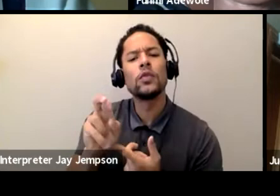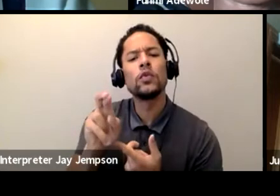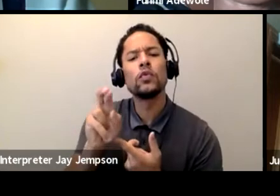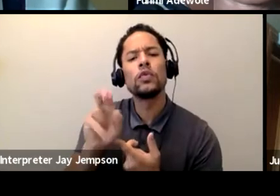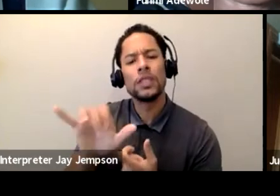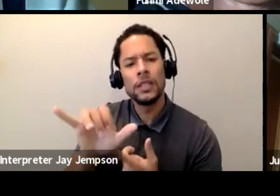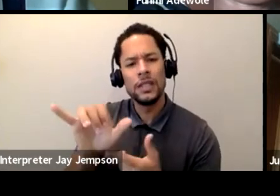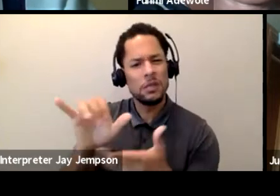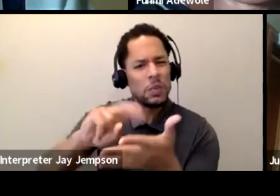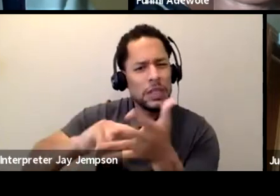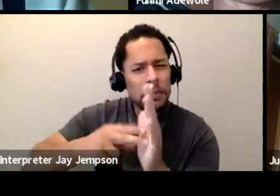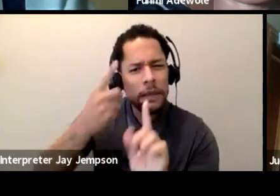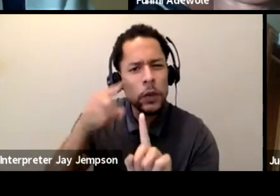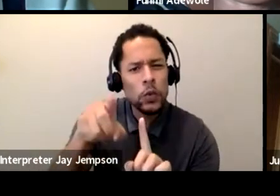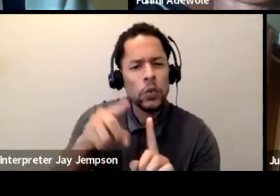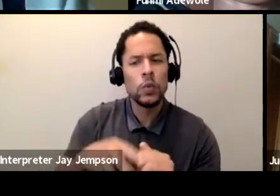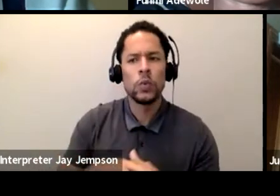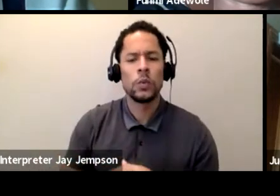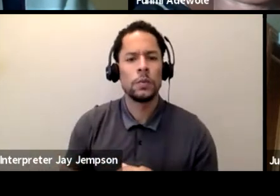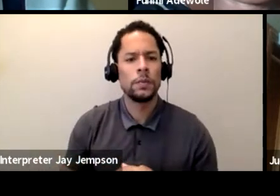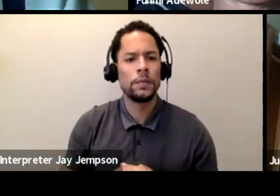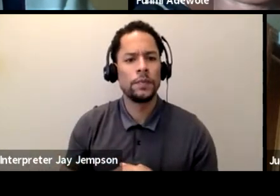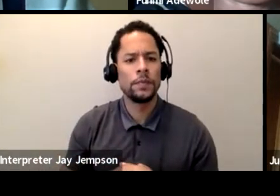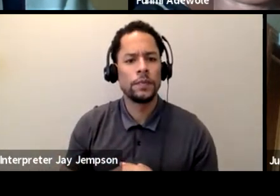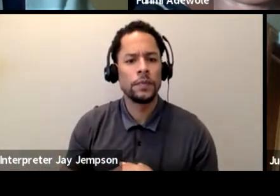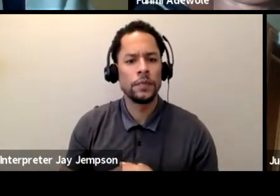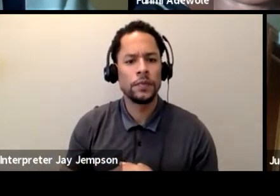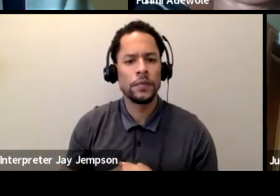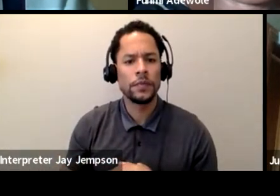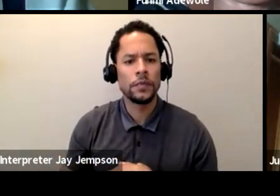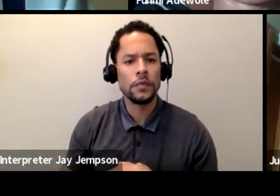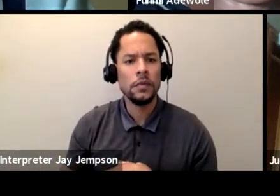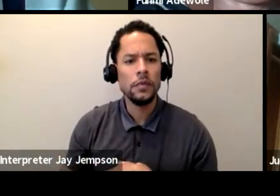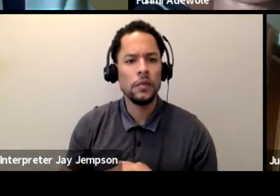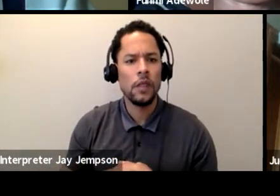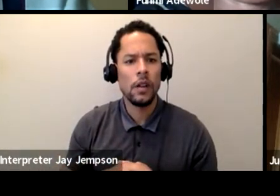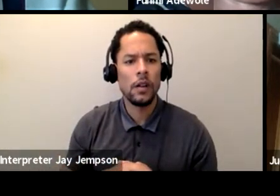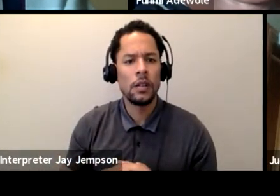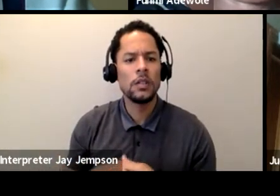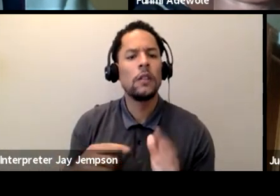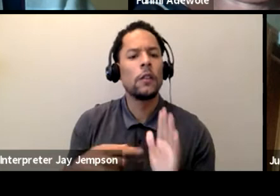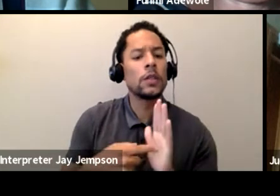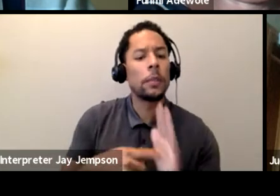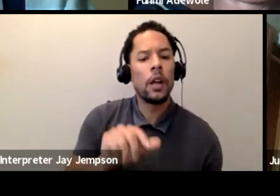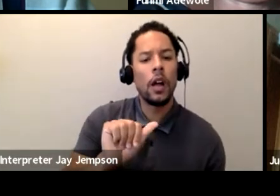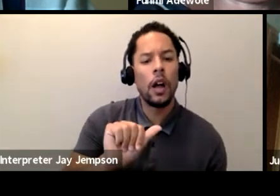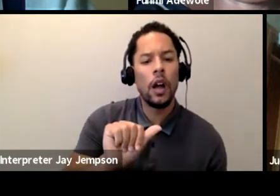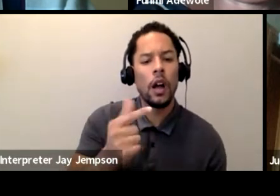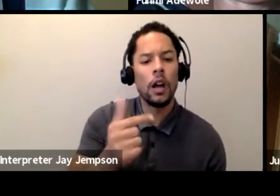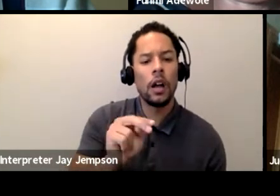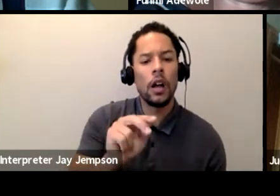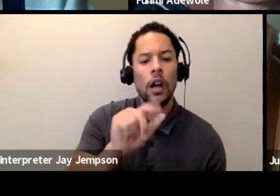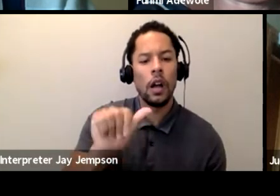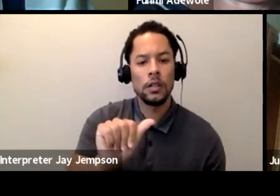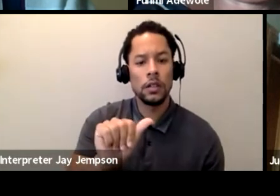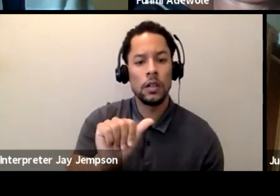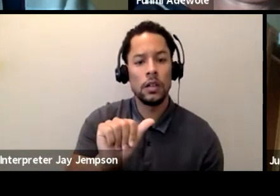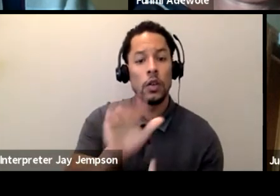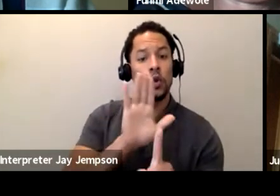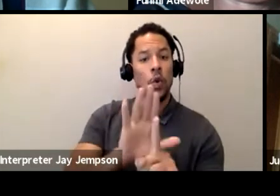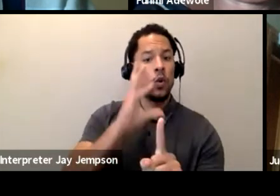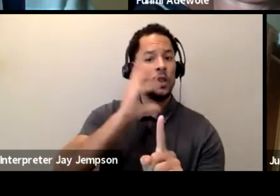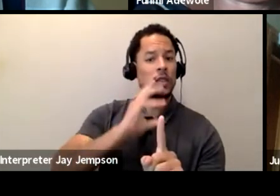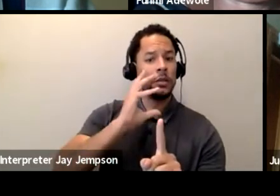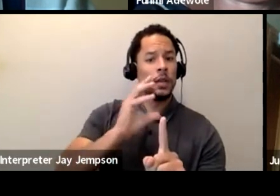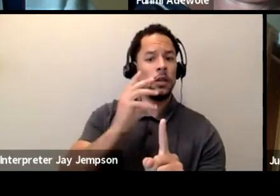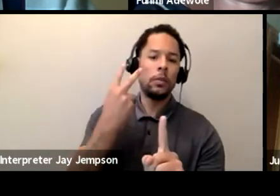do you conceptualize it? Whether for Aganza that you take everything from the acting perspective, from an actor's perspective, or for